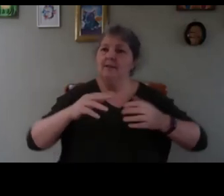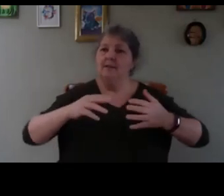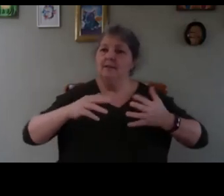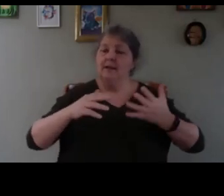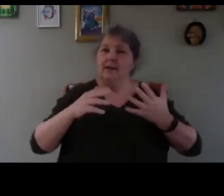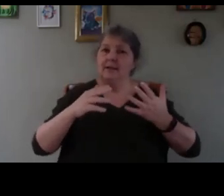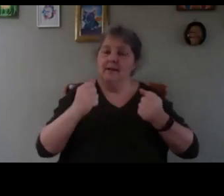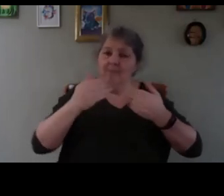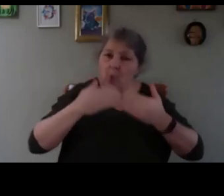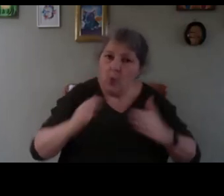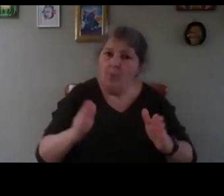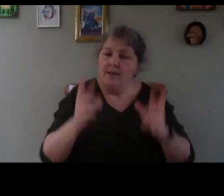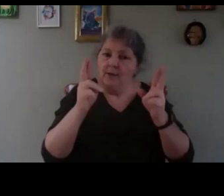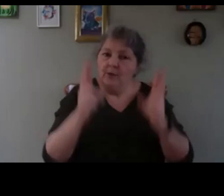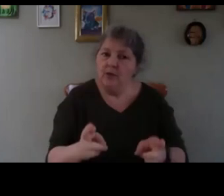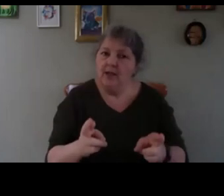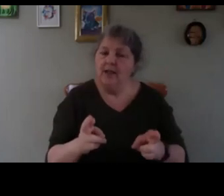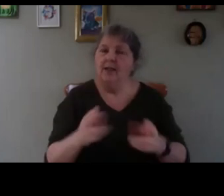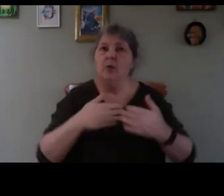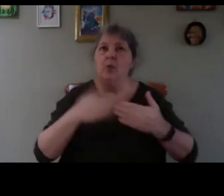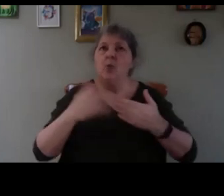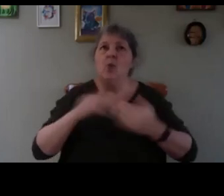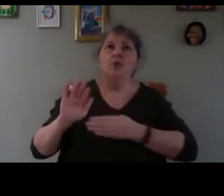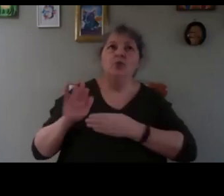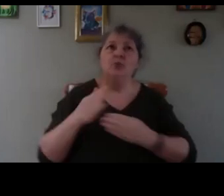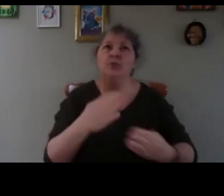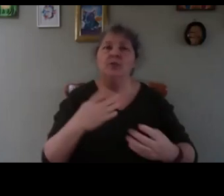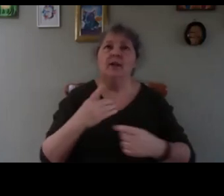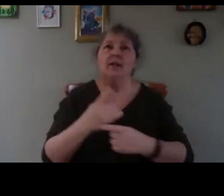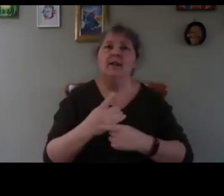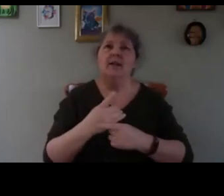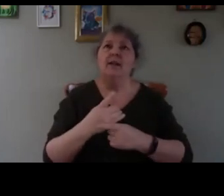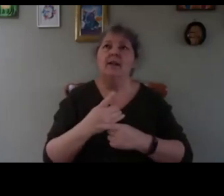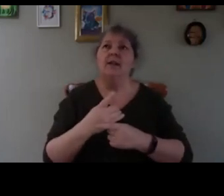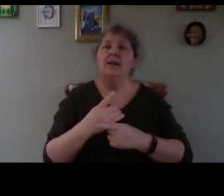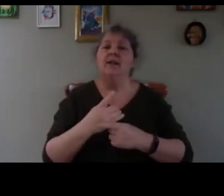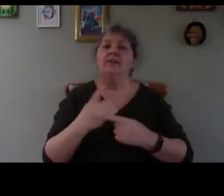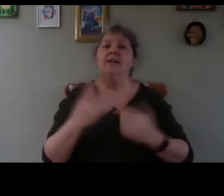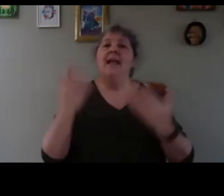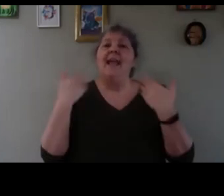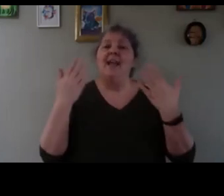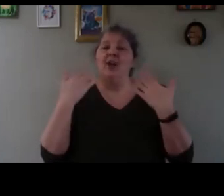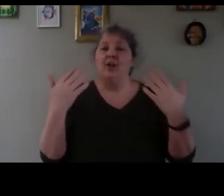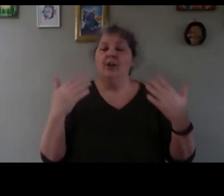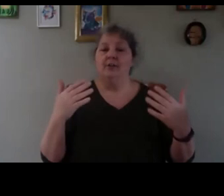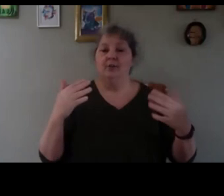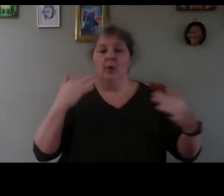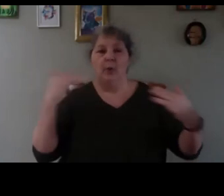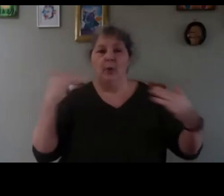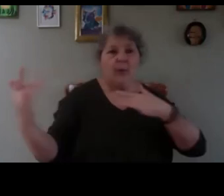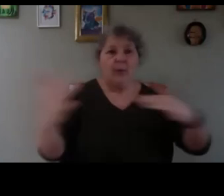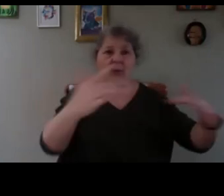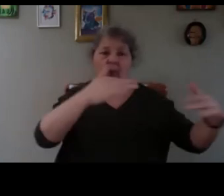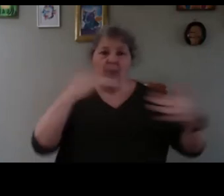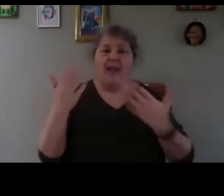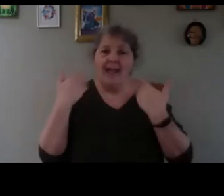opening down what you provide there is ventilation so when it starts to